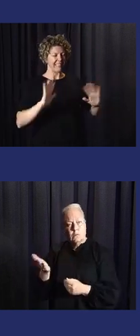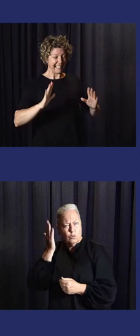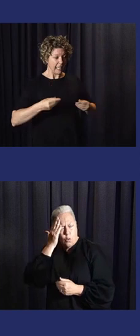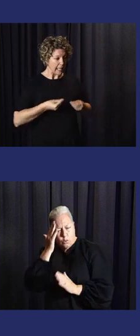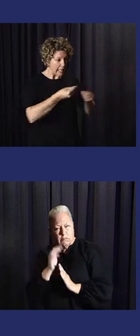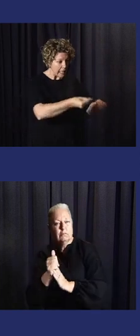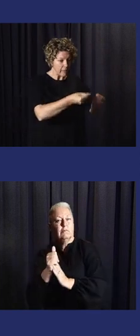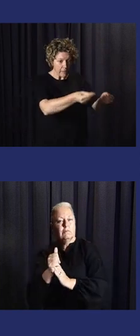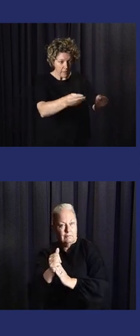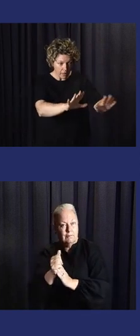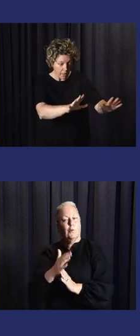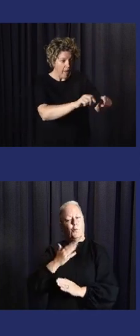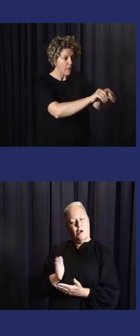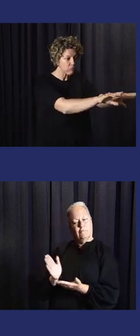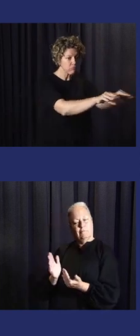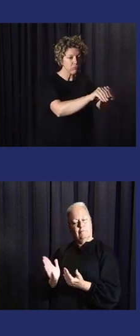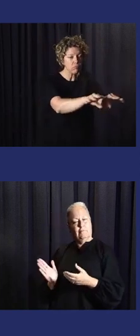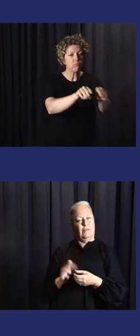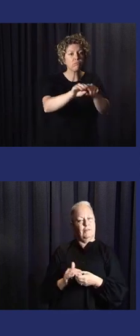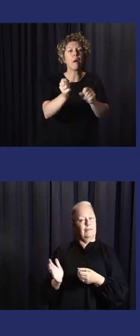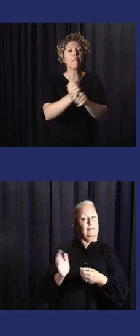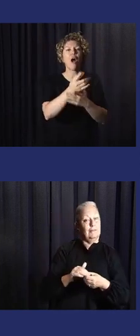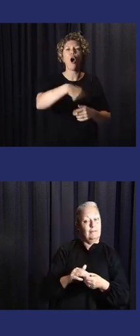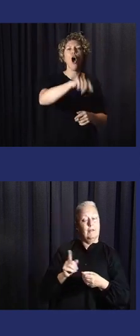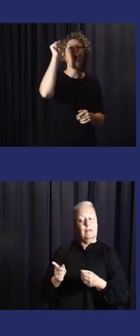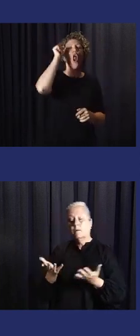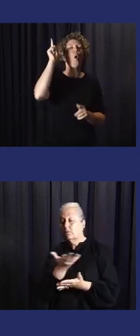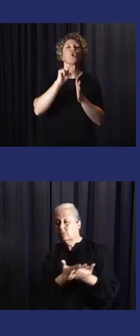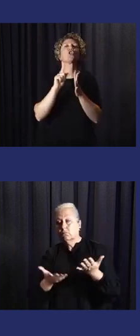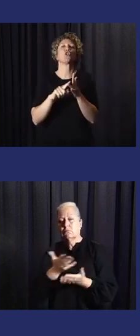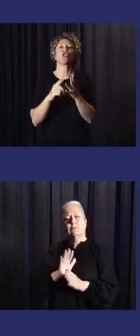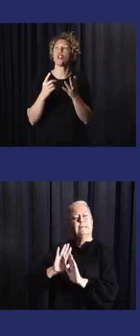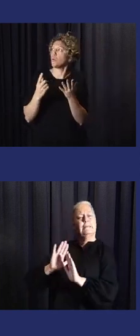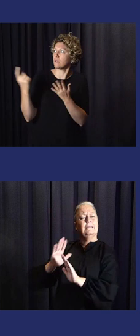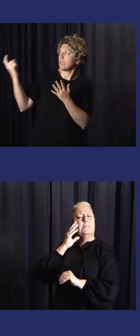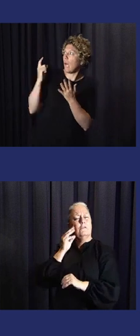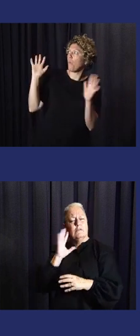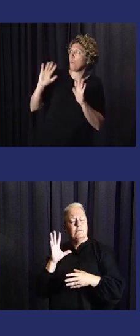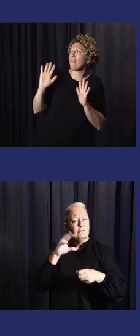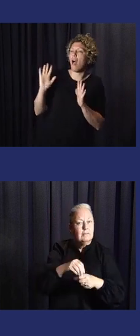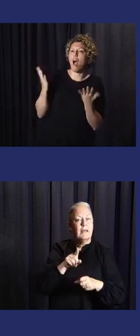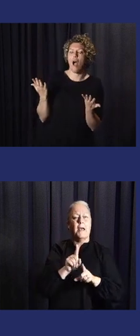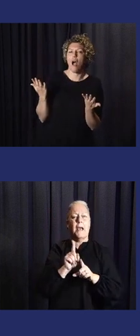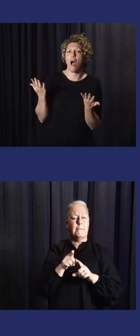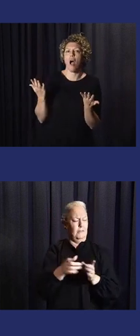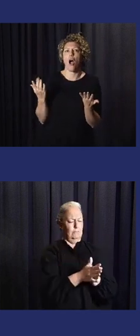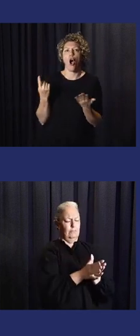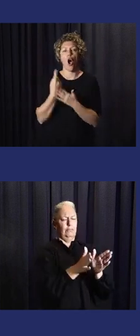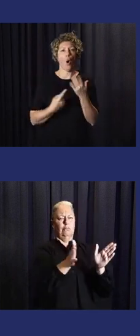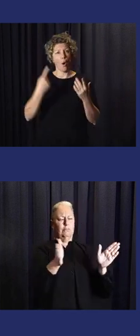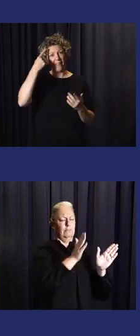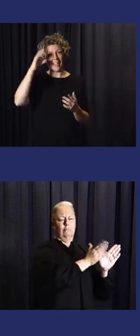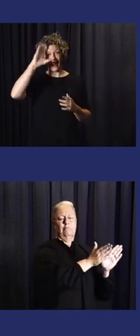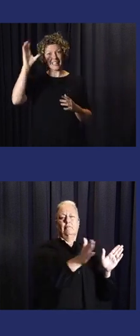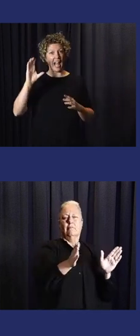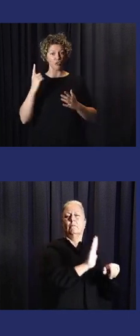the more we redesign the more table of decision-making and conversation about multi-hazard